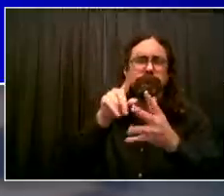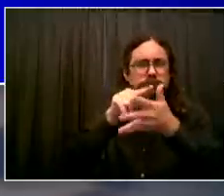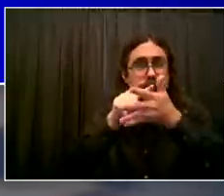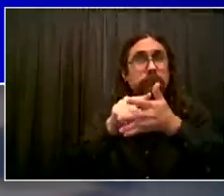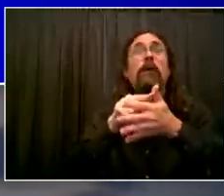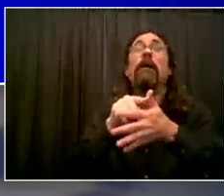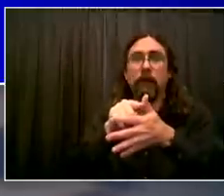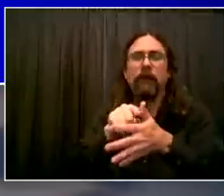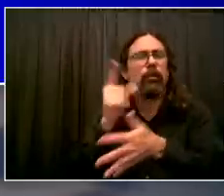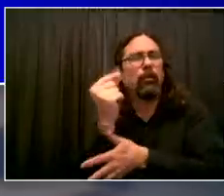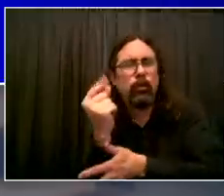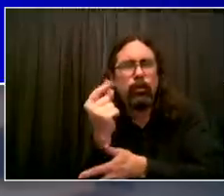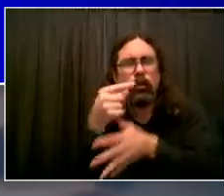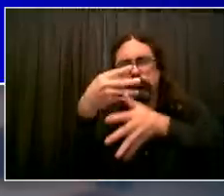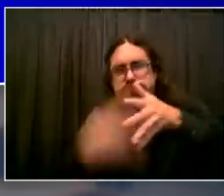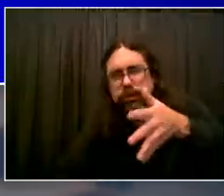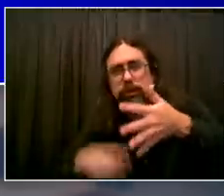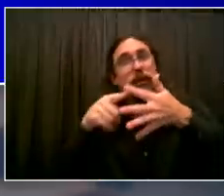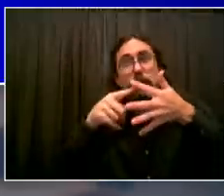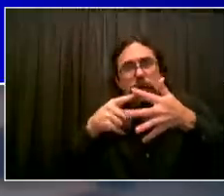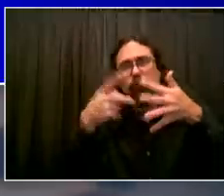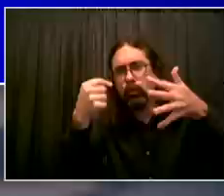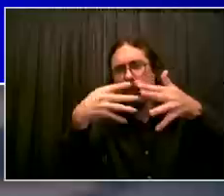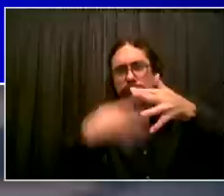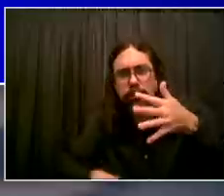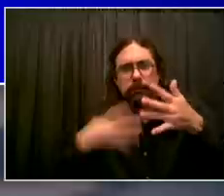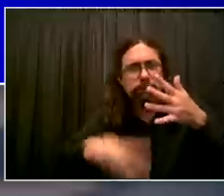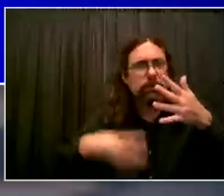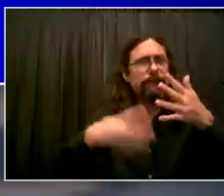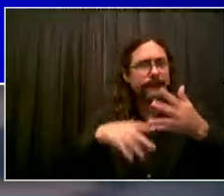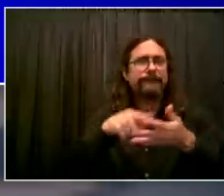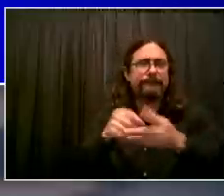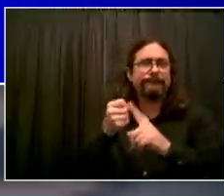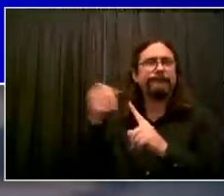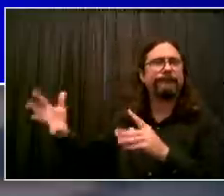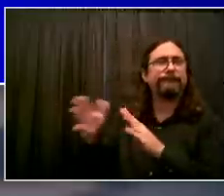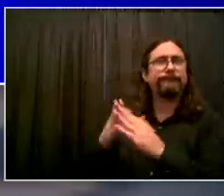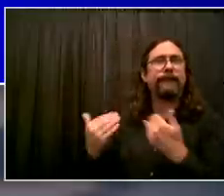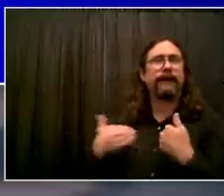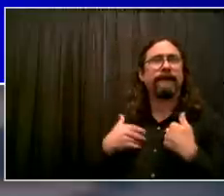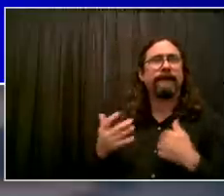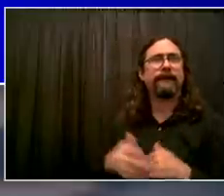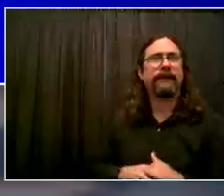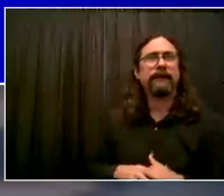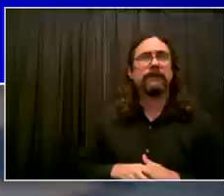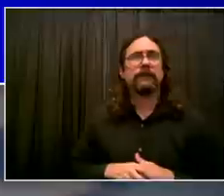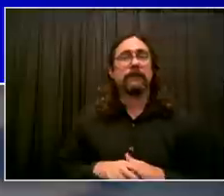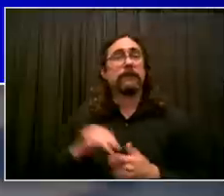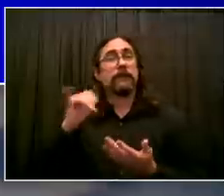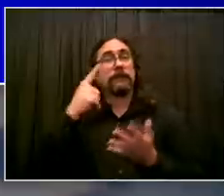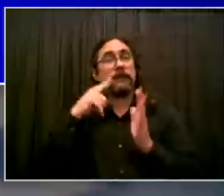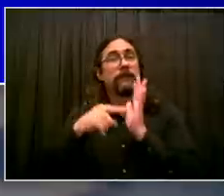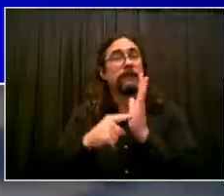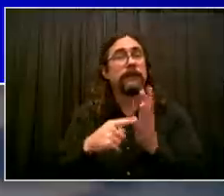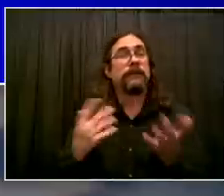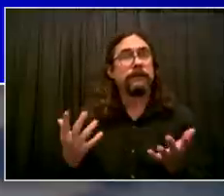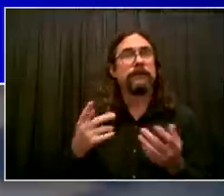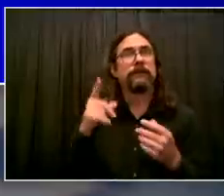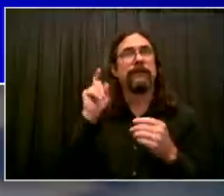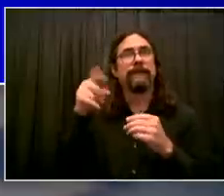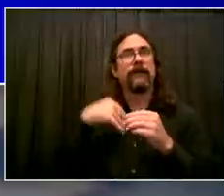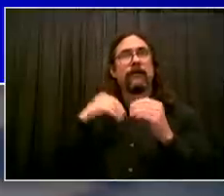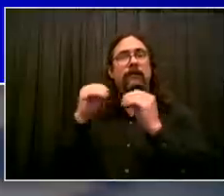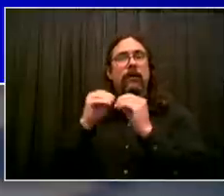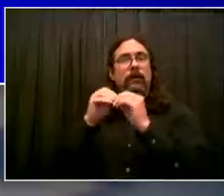We're going to have signage in new parts of New York City, warning people in new ways of where to stay away when there's heavy rain. We're going to have